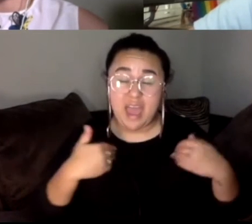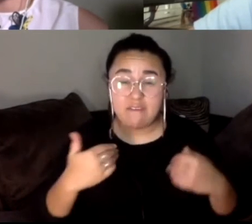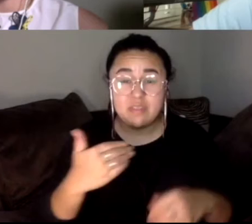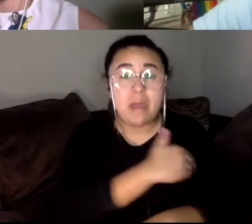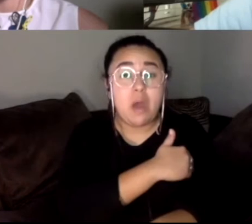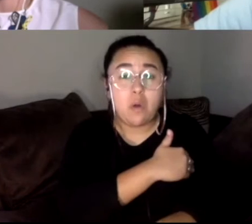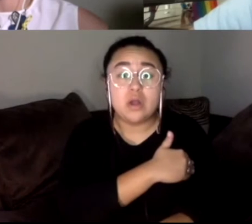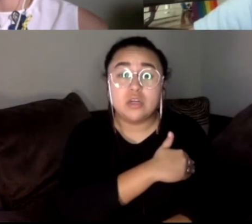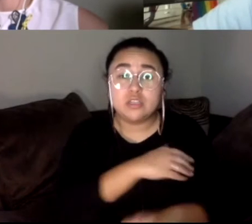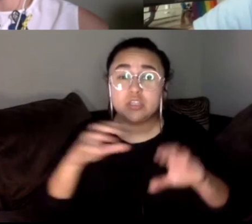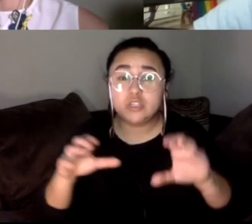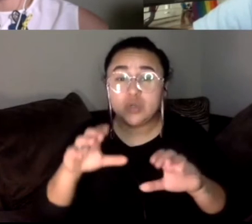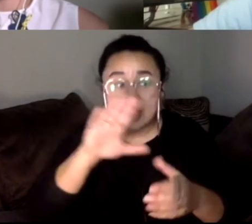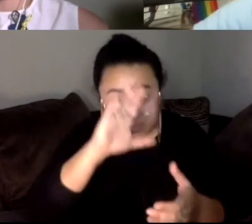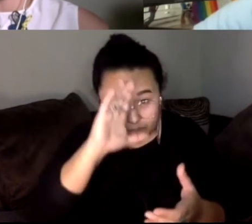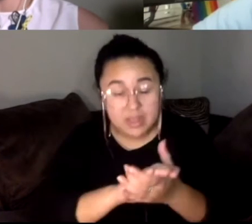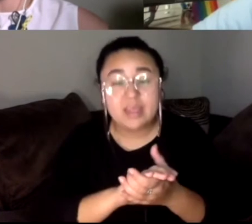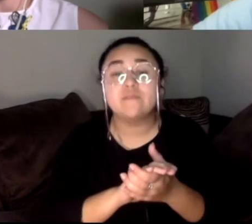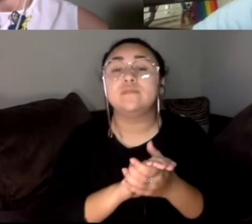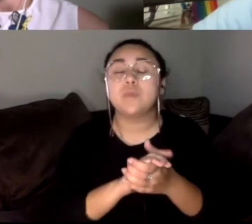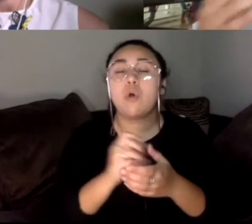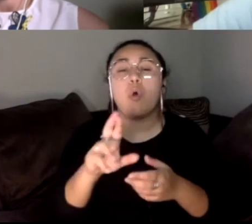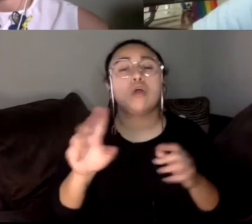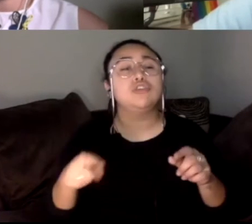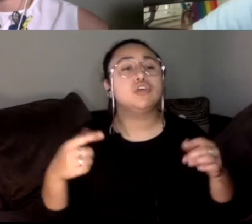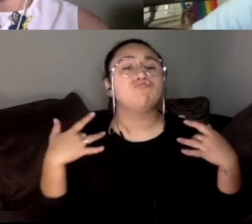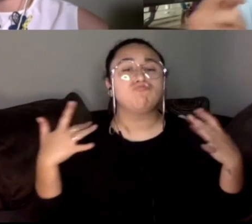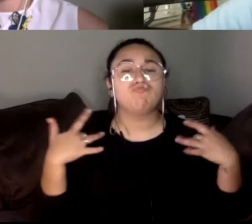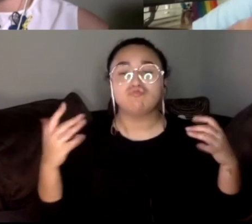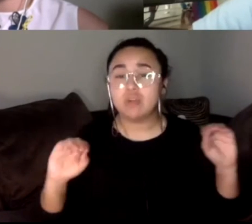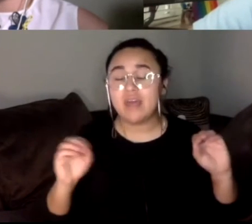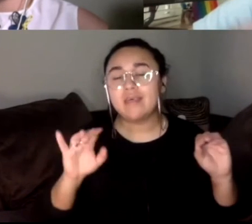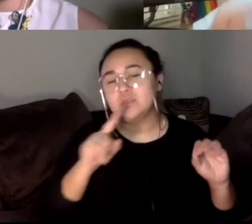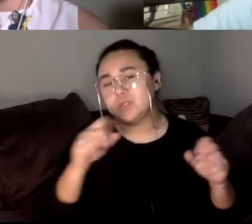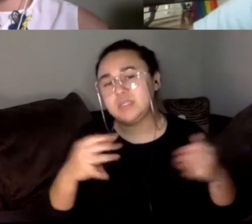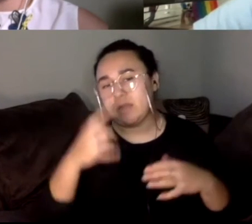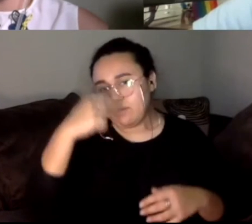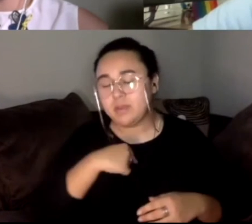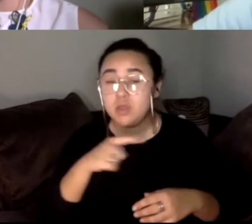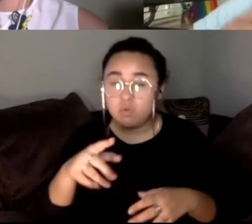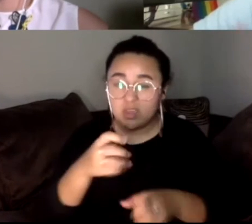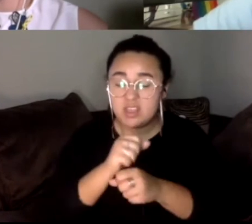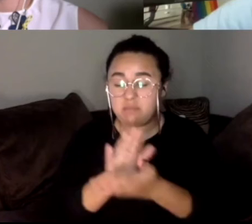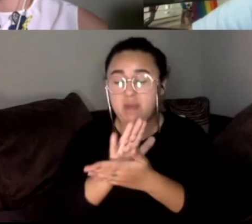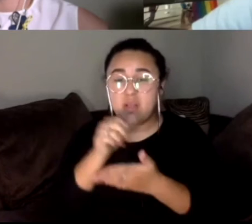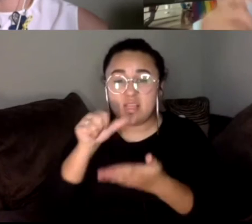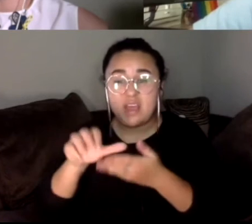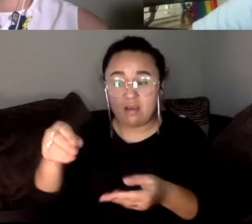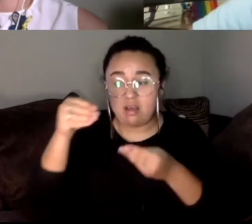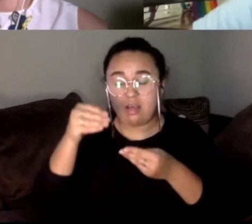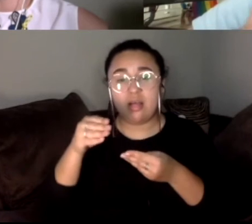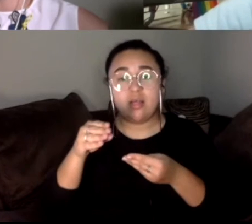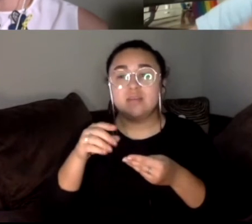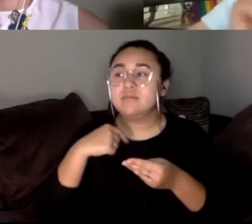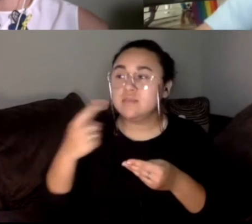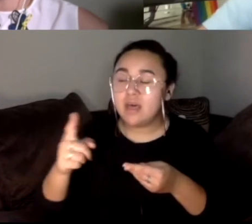is very scary to me. And that's why it's so important to vote. So when you get that piece of paper, mail, tell your friends or family, like you actually got to fill this out and send